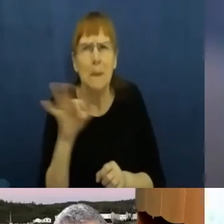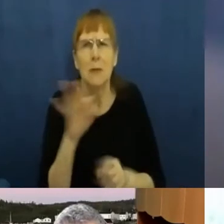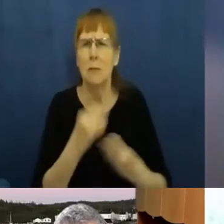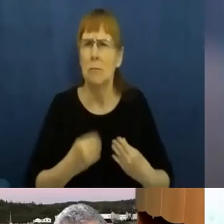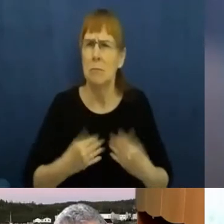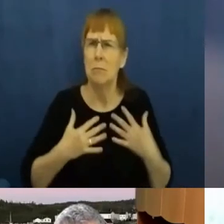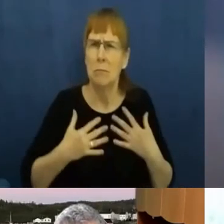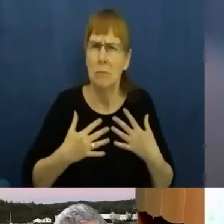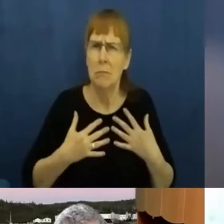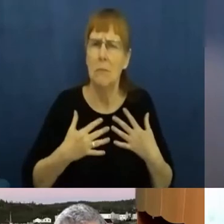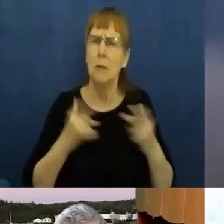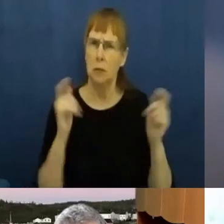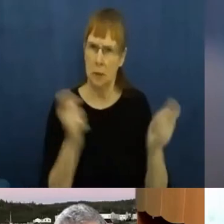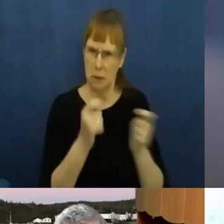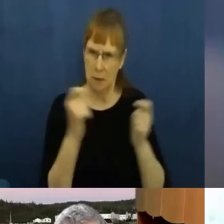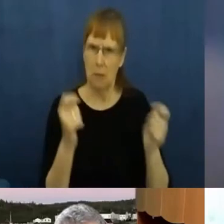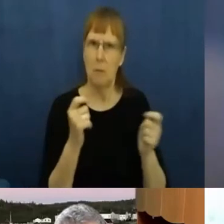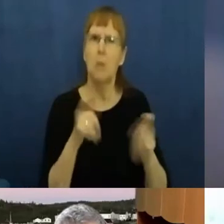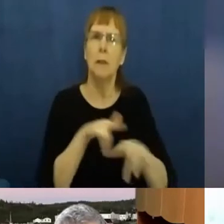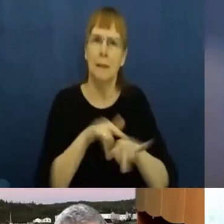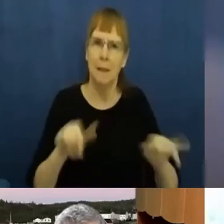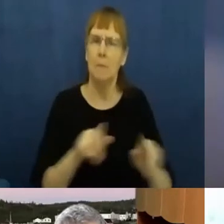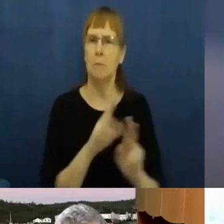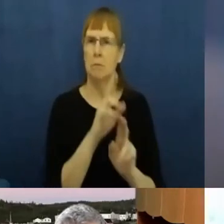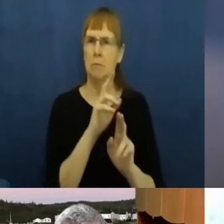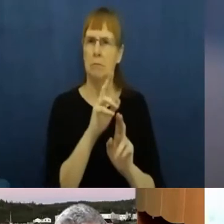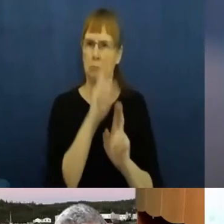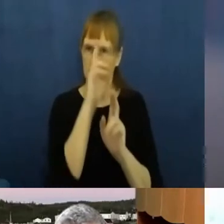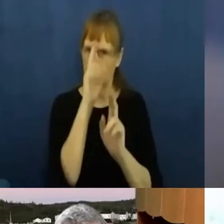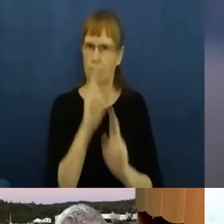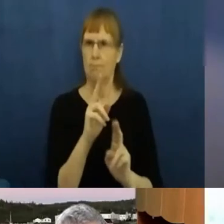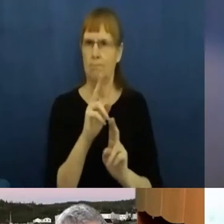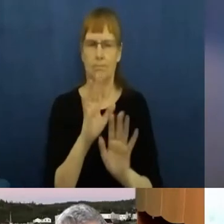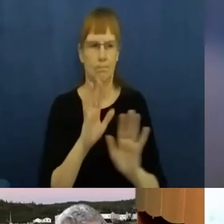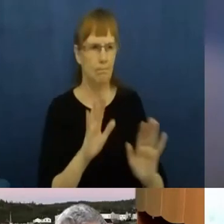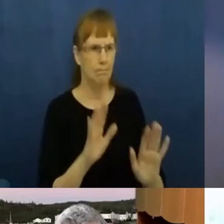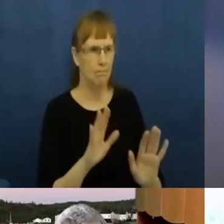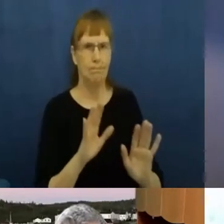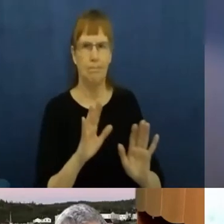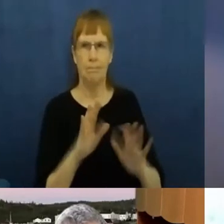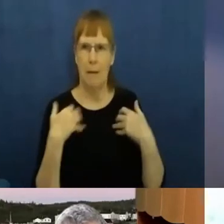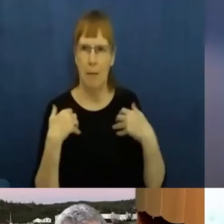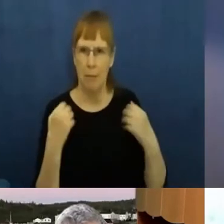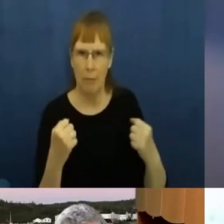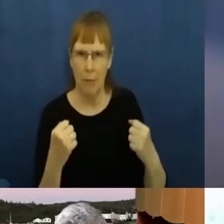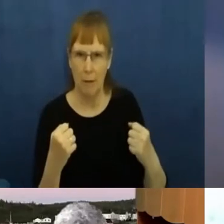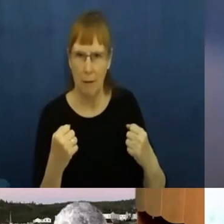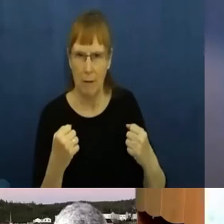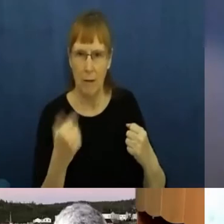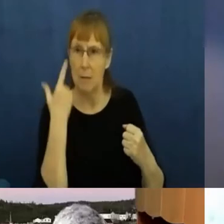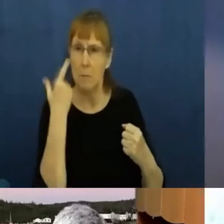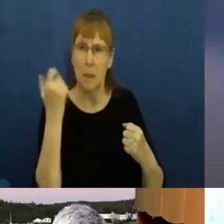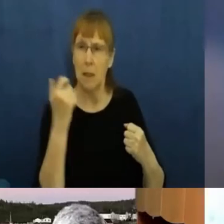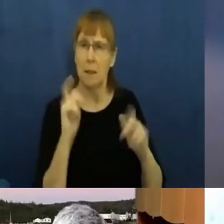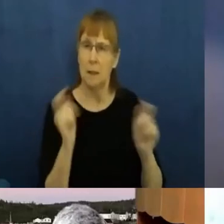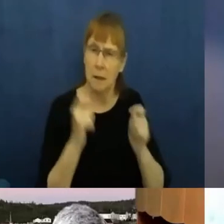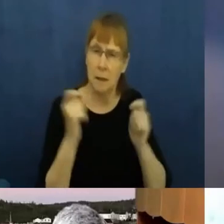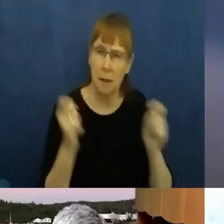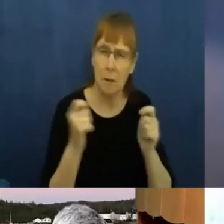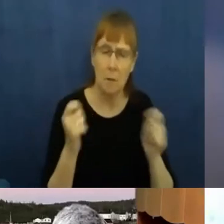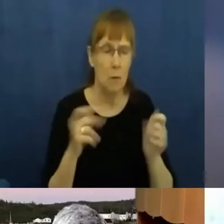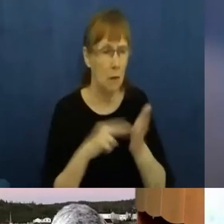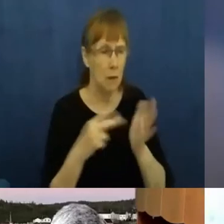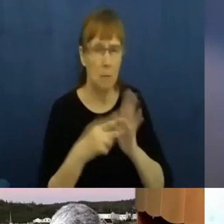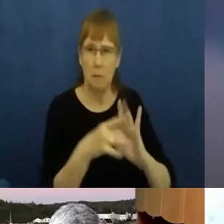were responsible for the resilience, the sense of identity, the interconnectedness that helped indigenous people survive